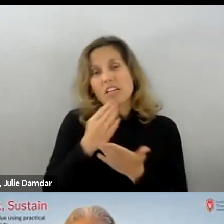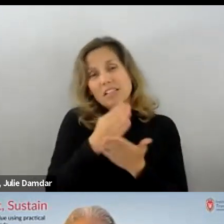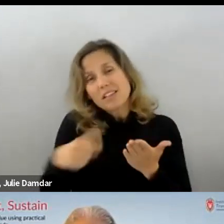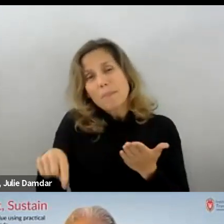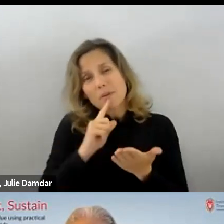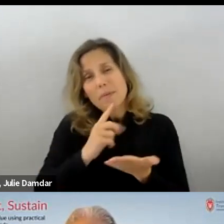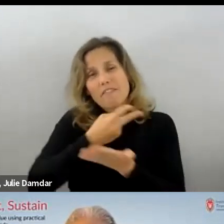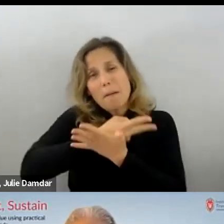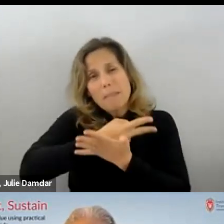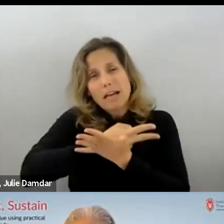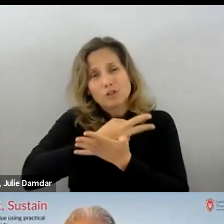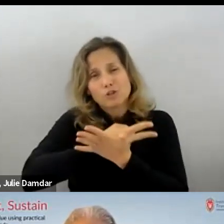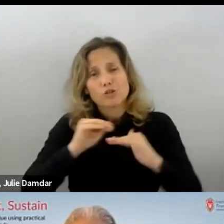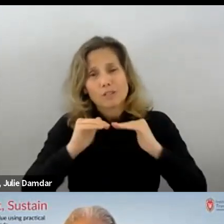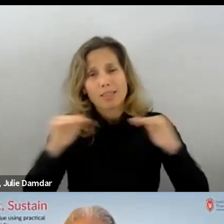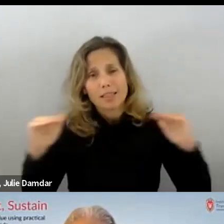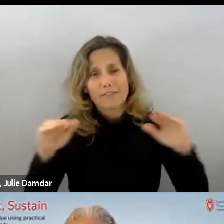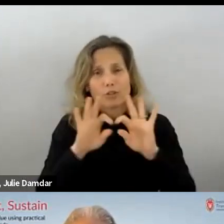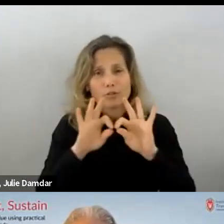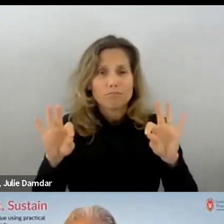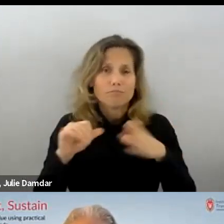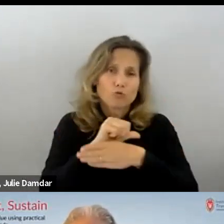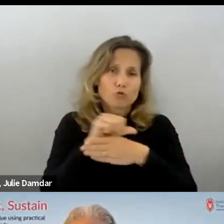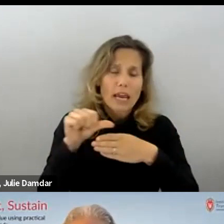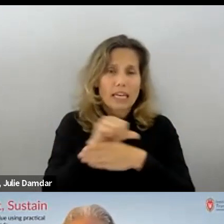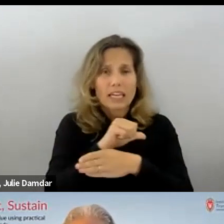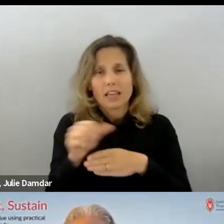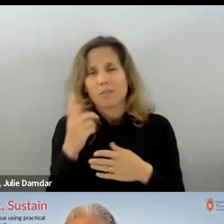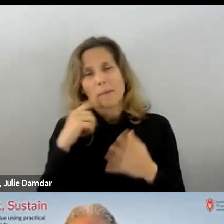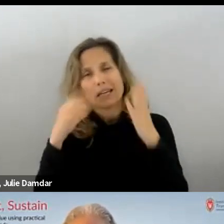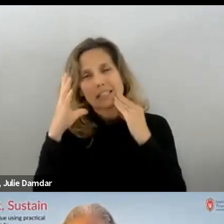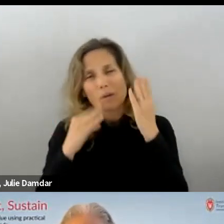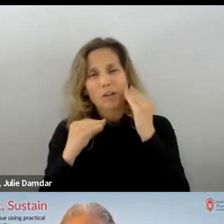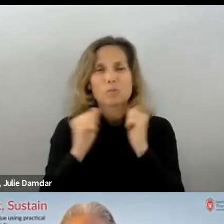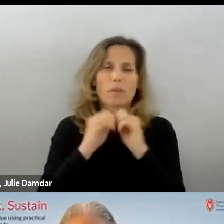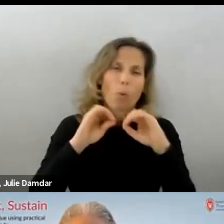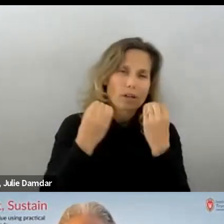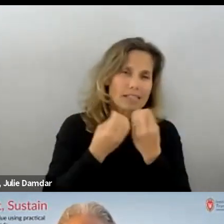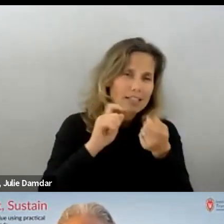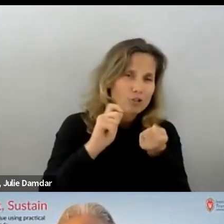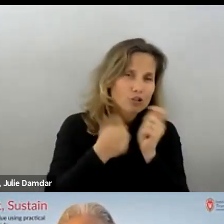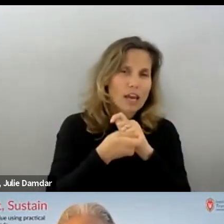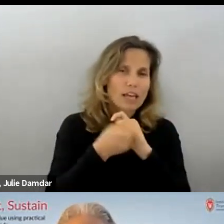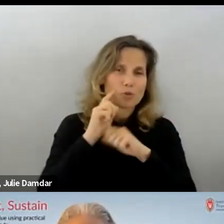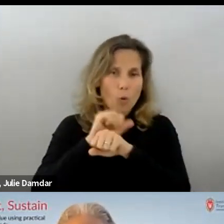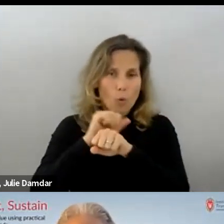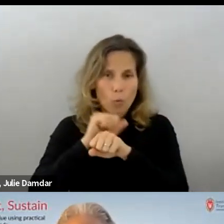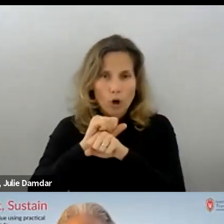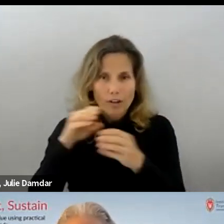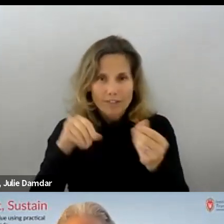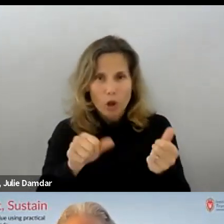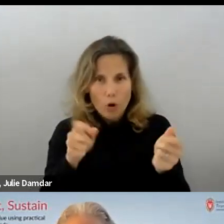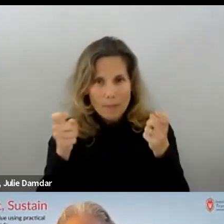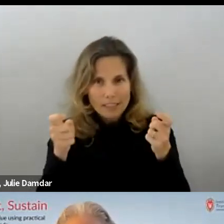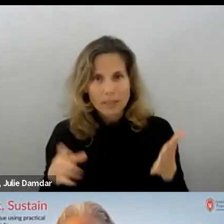training and a lot of experience with workflow management and organizational change. So it really depends on